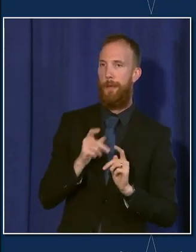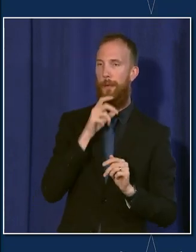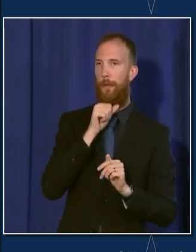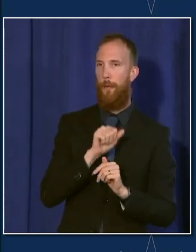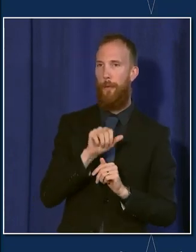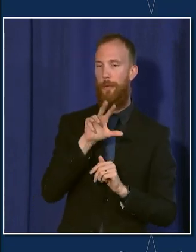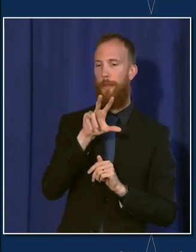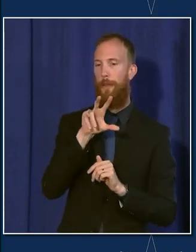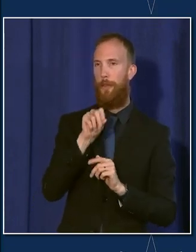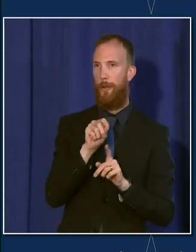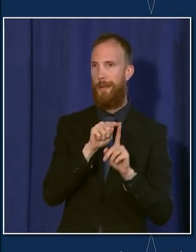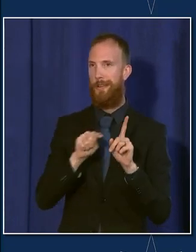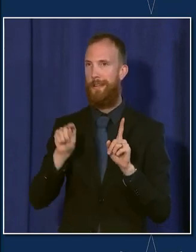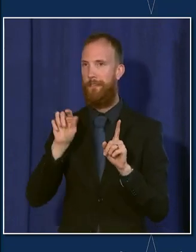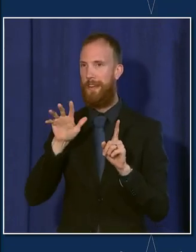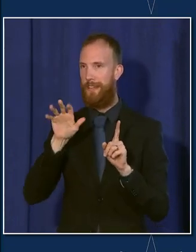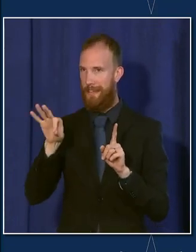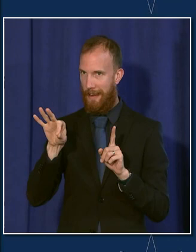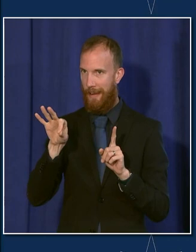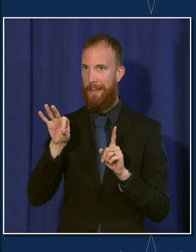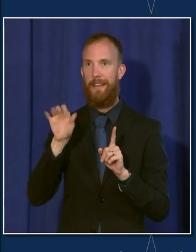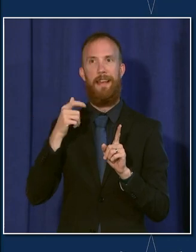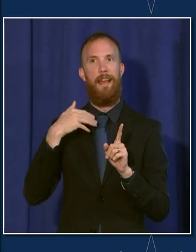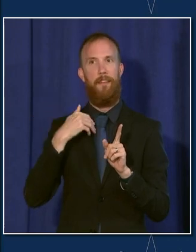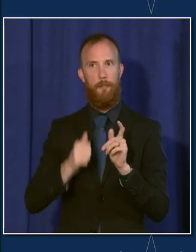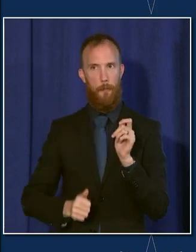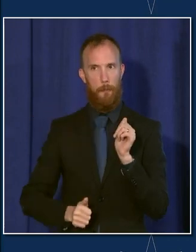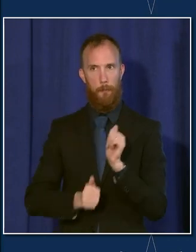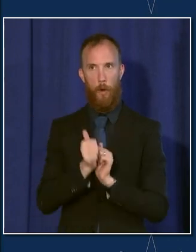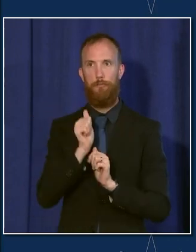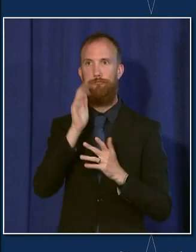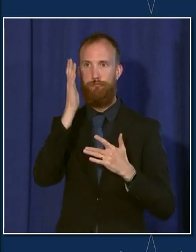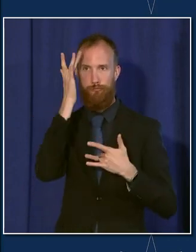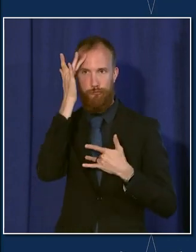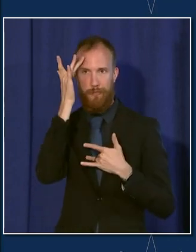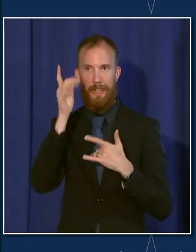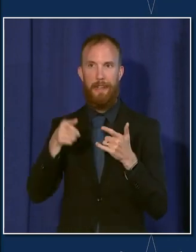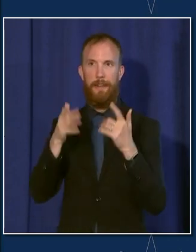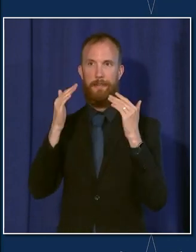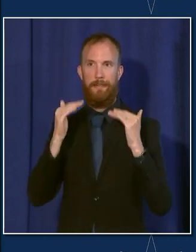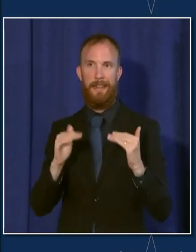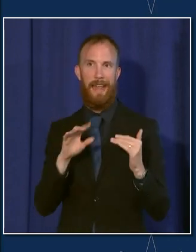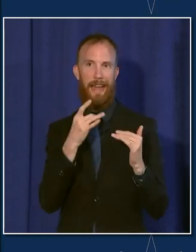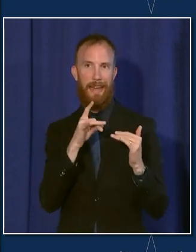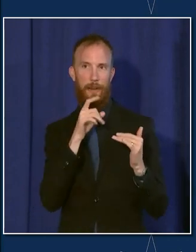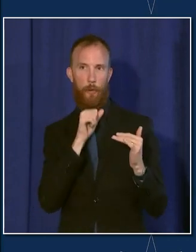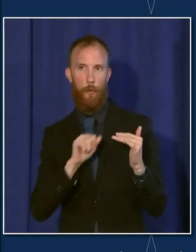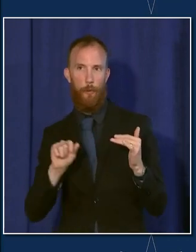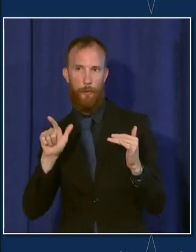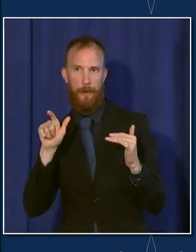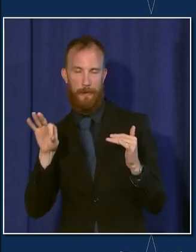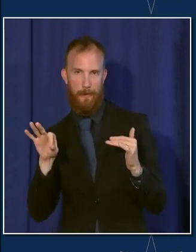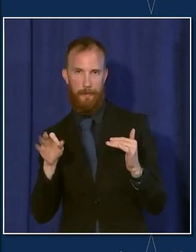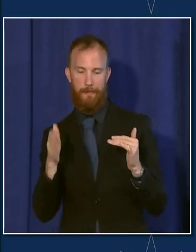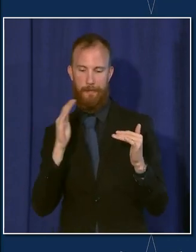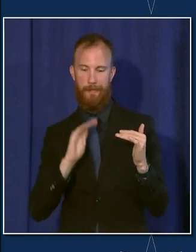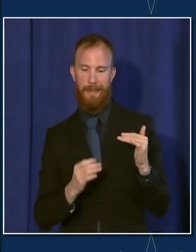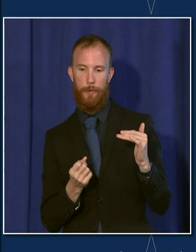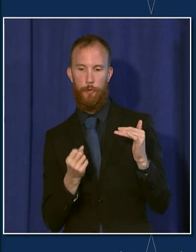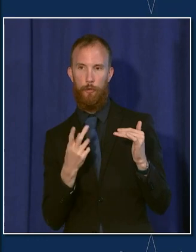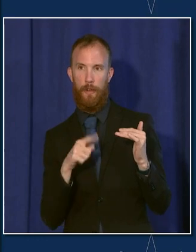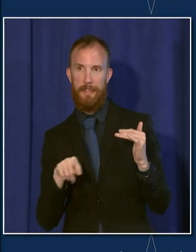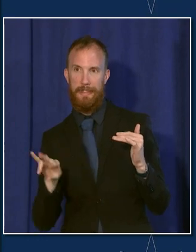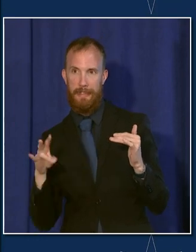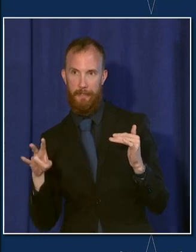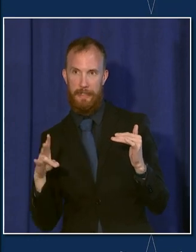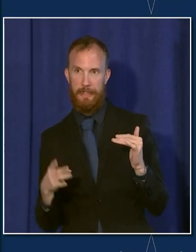30 to 59, followed by unvaccinated people 18 to 29, followed by unvaccinated people 12 to 17,